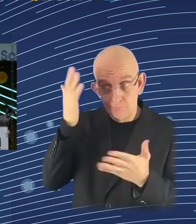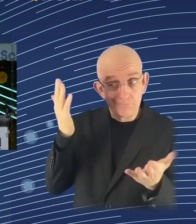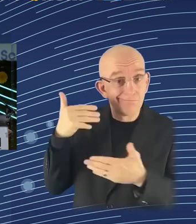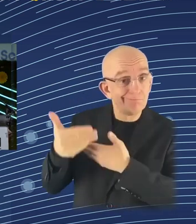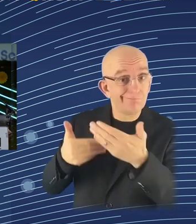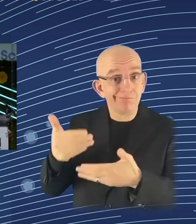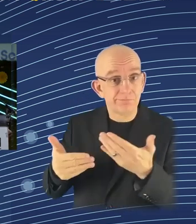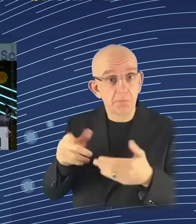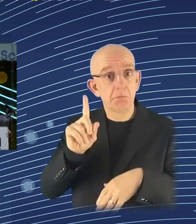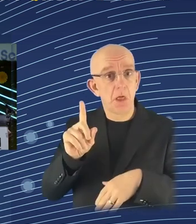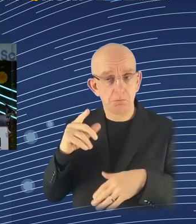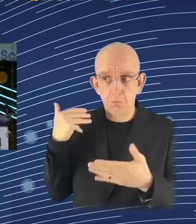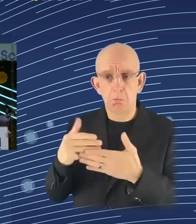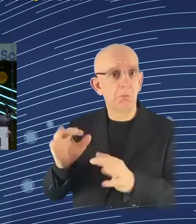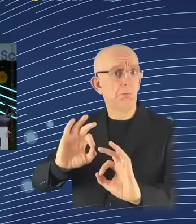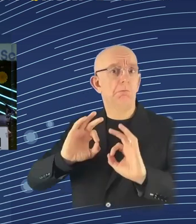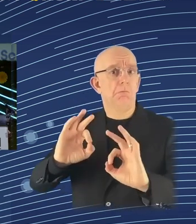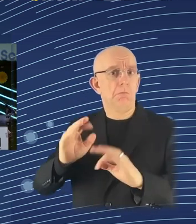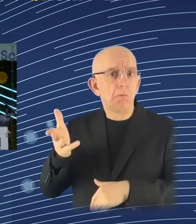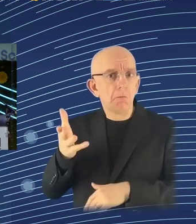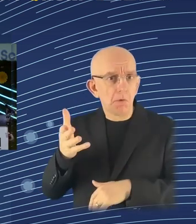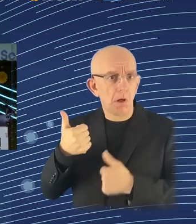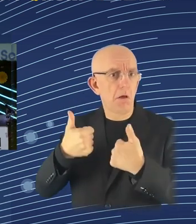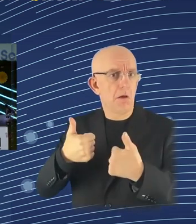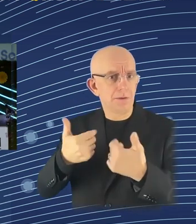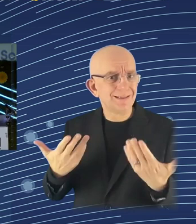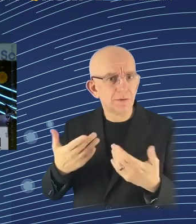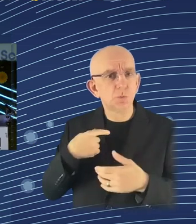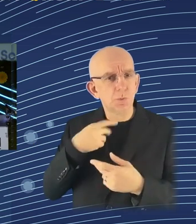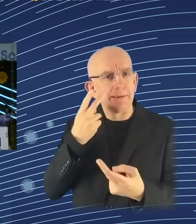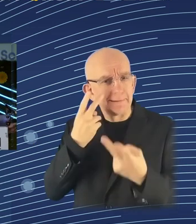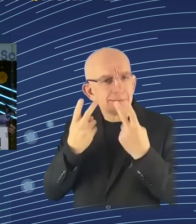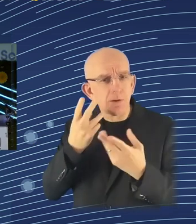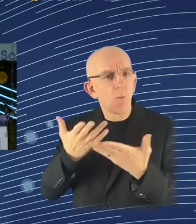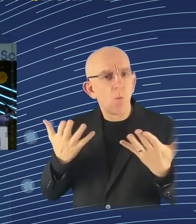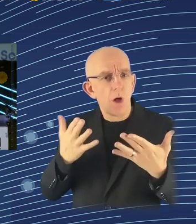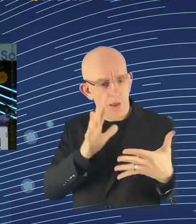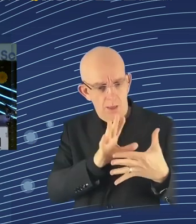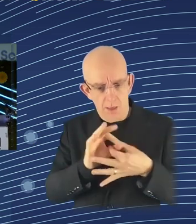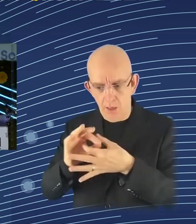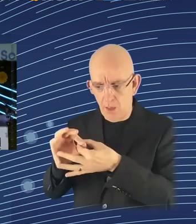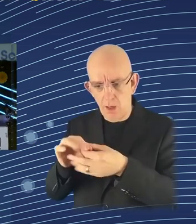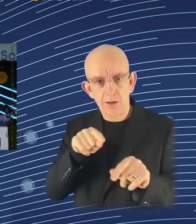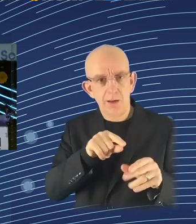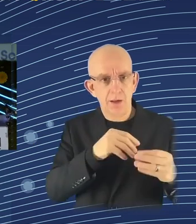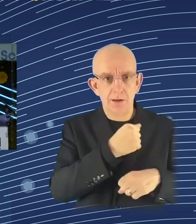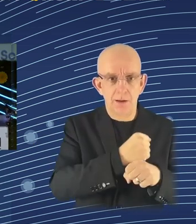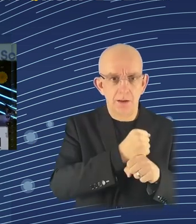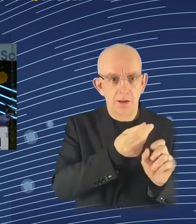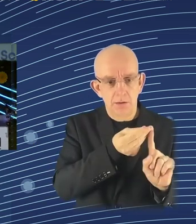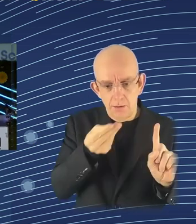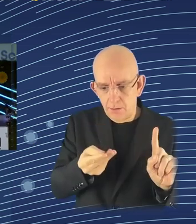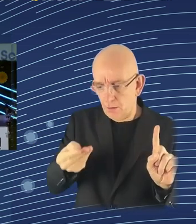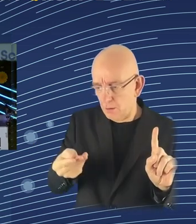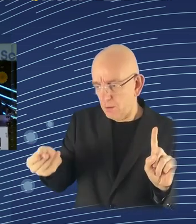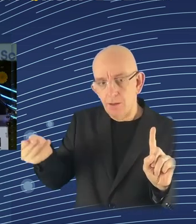offshoring, we're getting on-shoring. And a new term has been invented by the World Economic Forum, friend-shoring, that you choose a